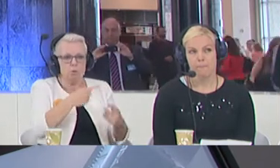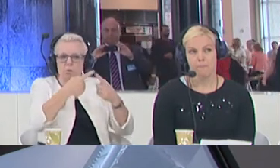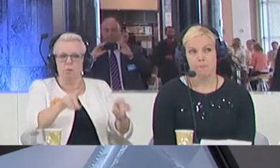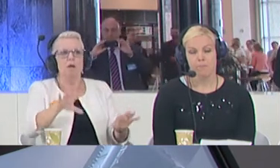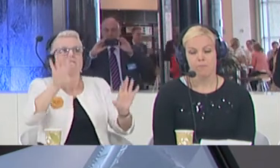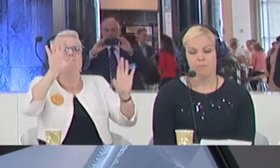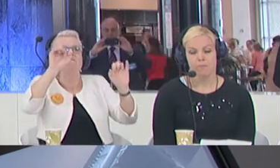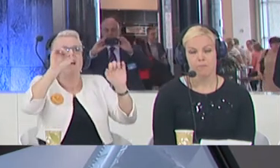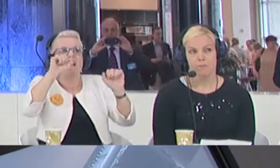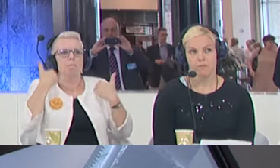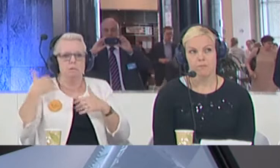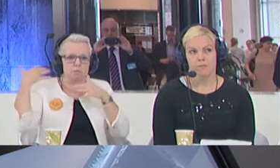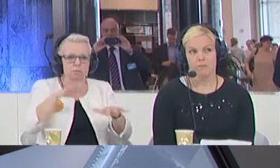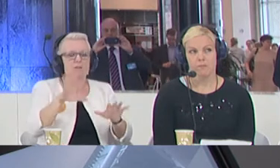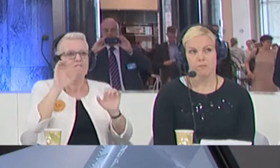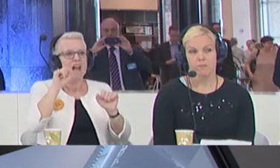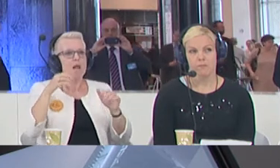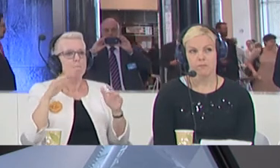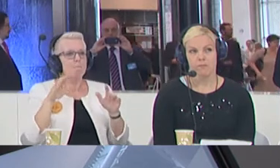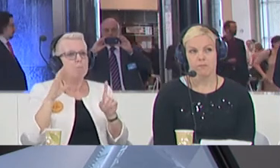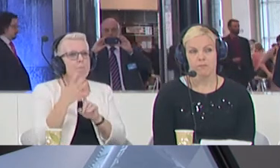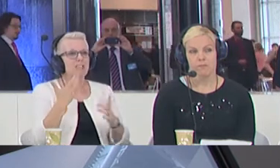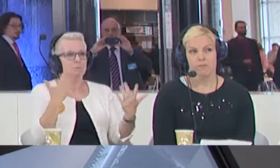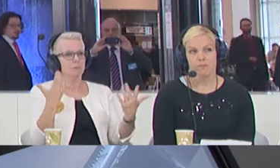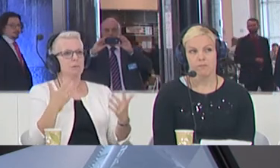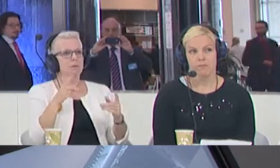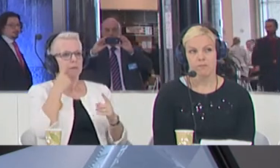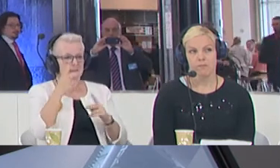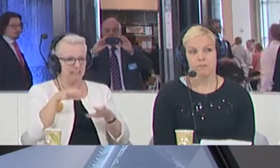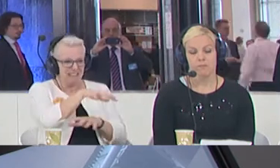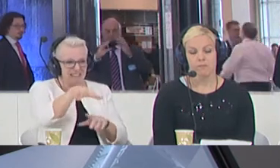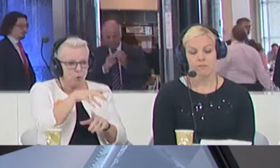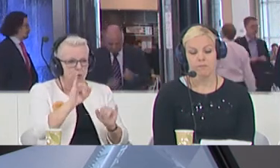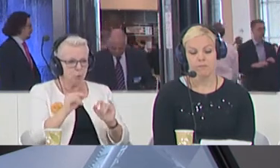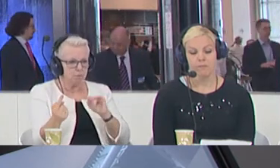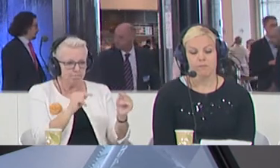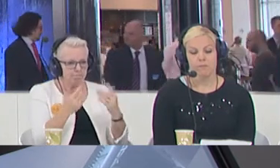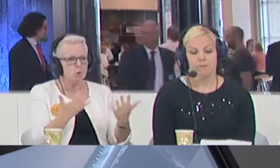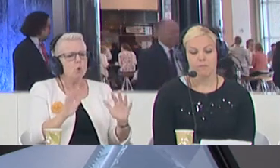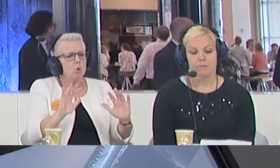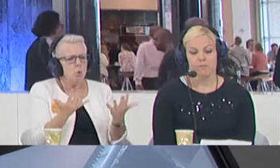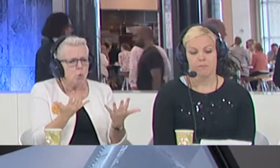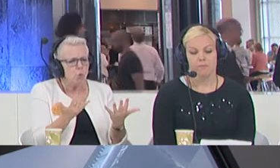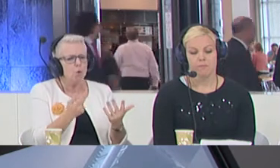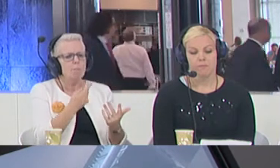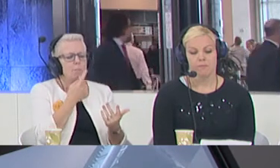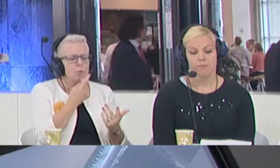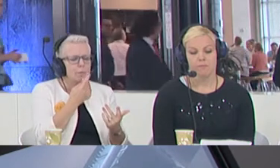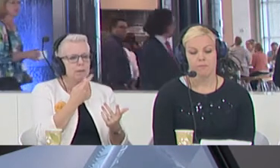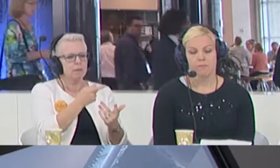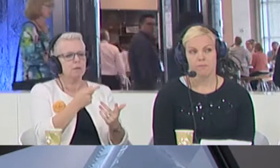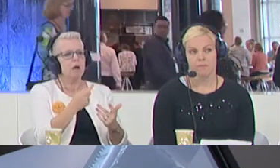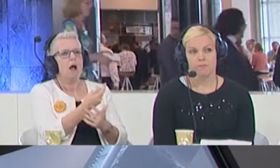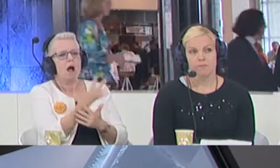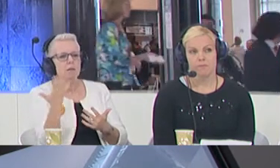lot of nationalism, we have a lot of populism. And this is reflecting the situation when we discuss today how to distribute the